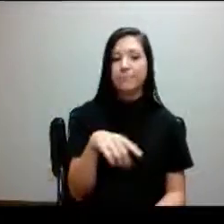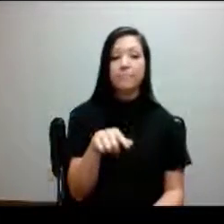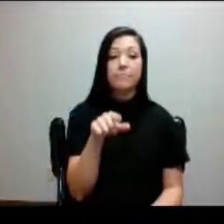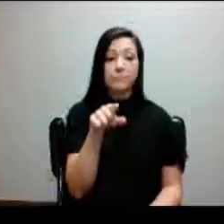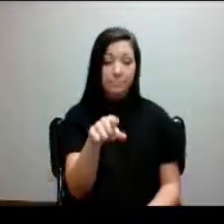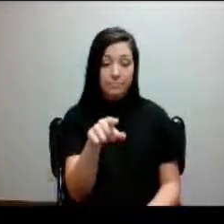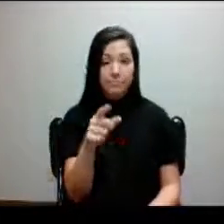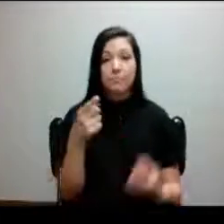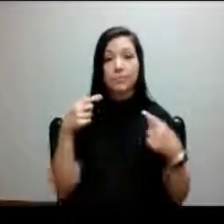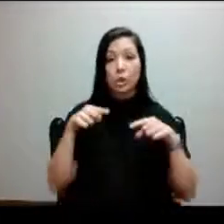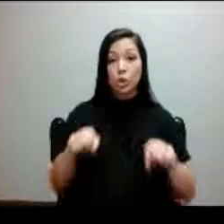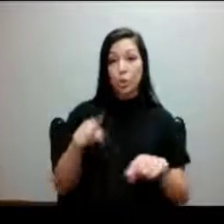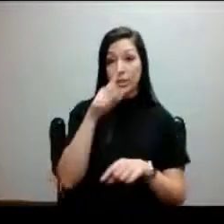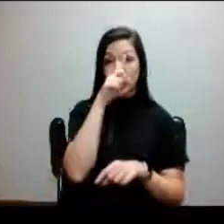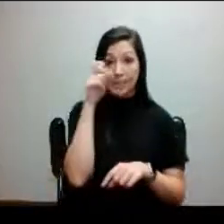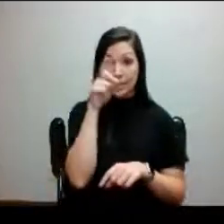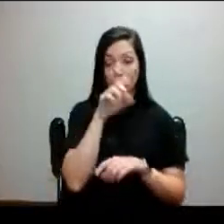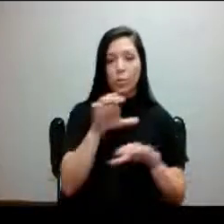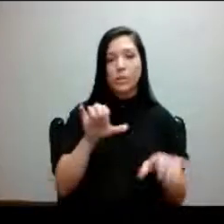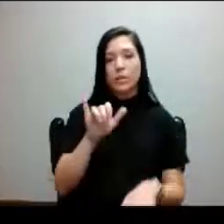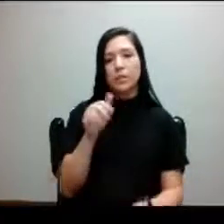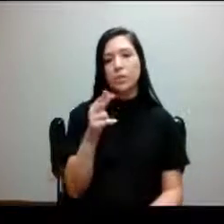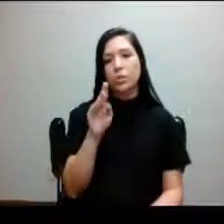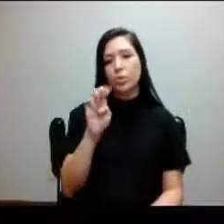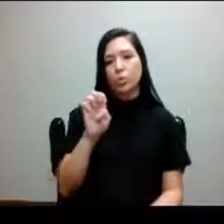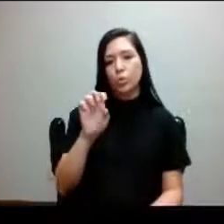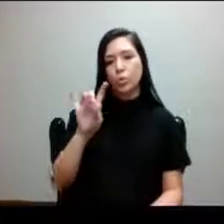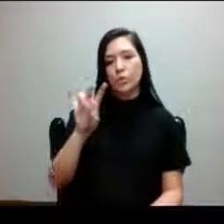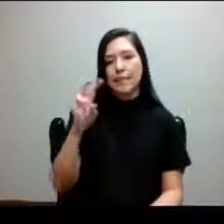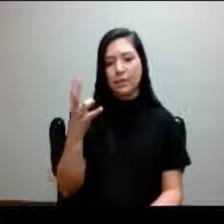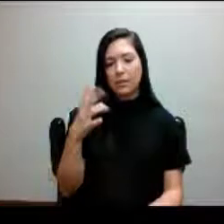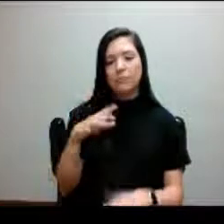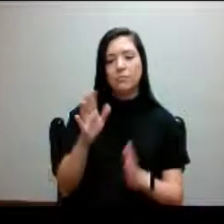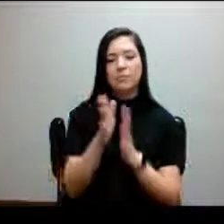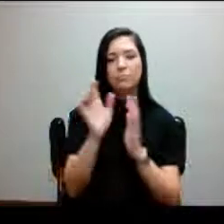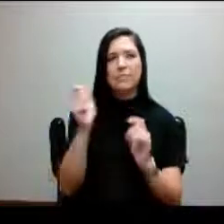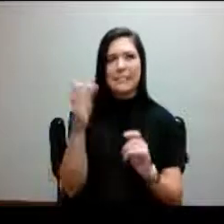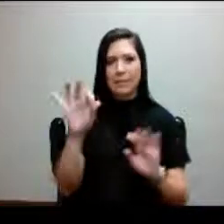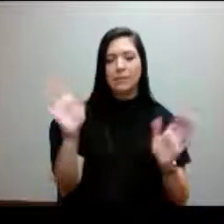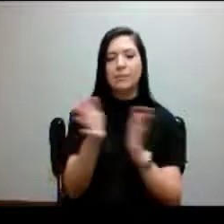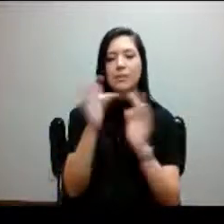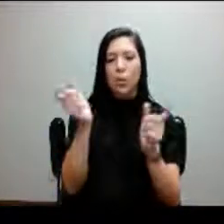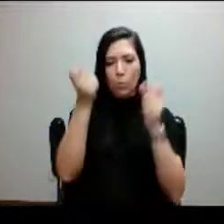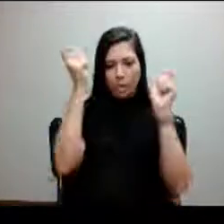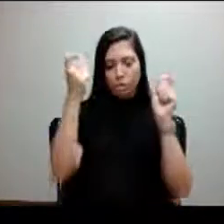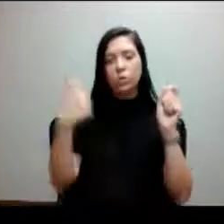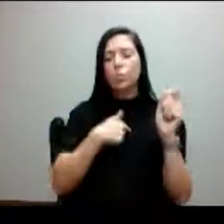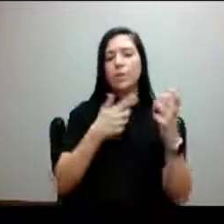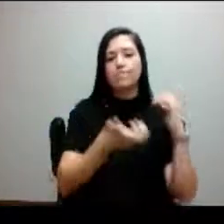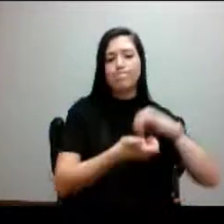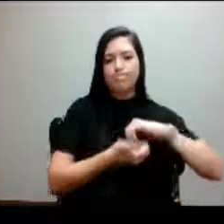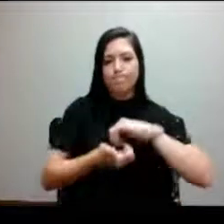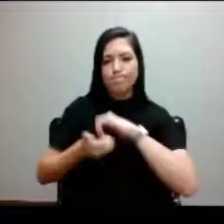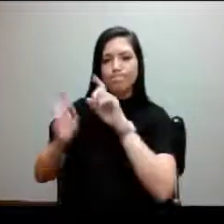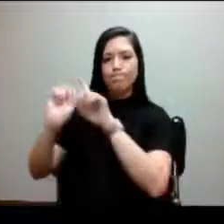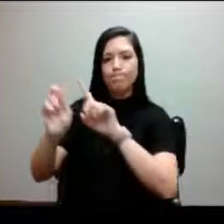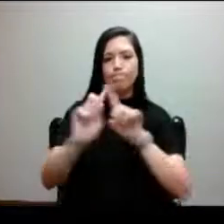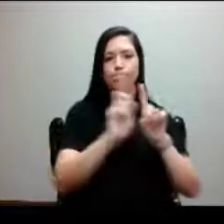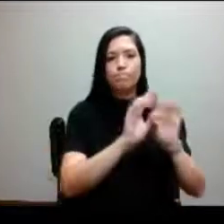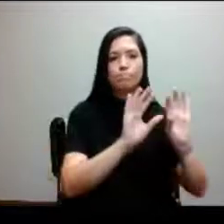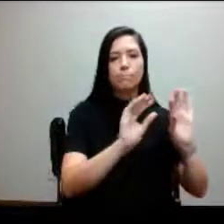Over the summer, we did a Juneteenth celebration where we were able to partner with various areas across campus. Thank you to our library staff